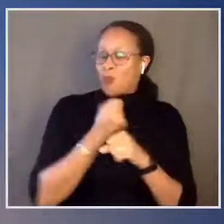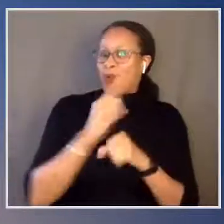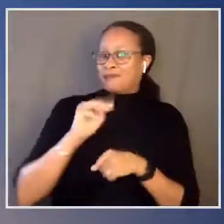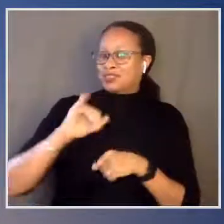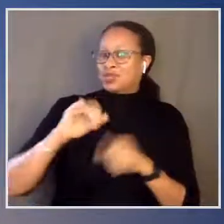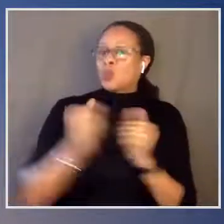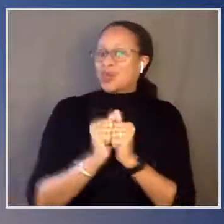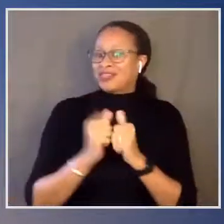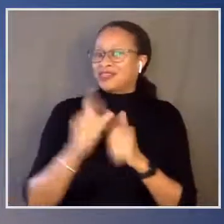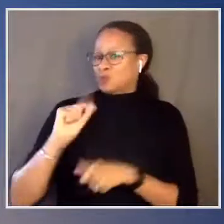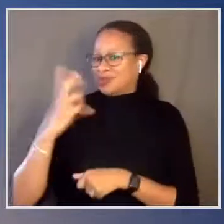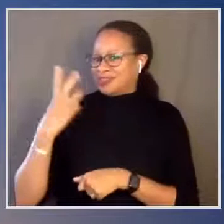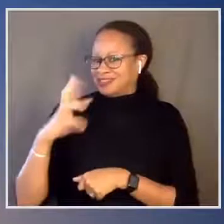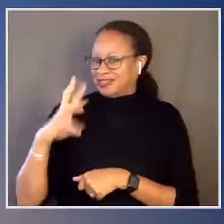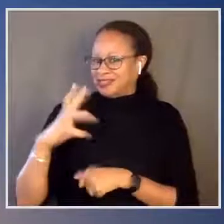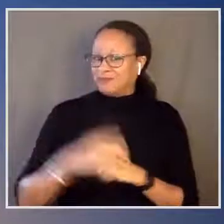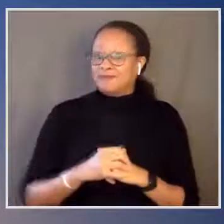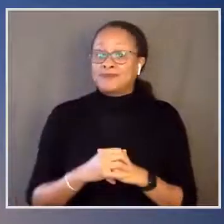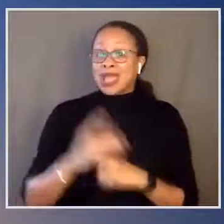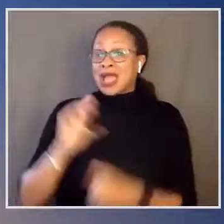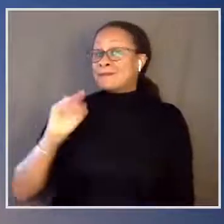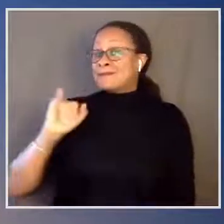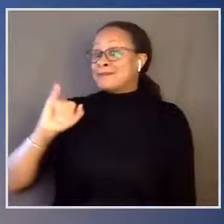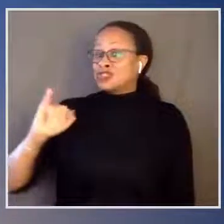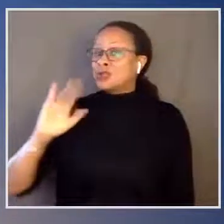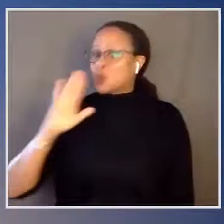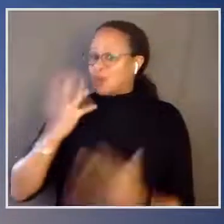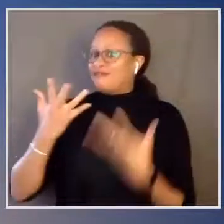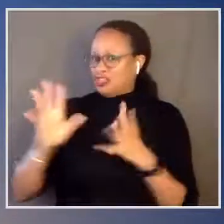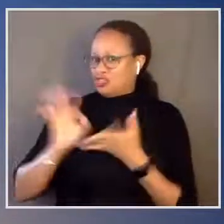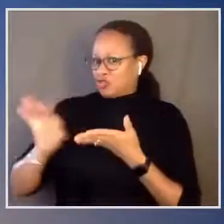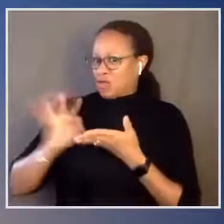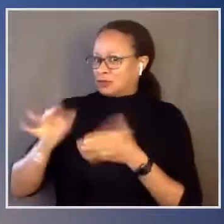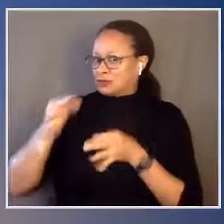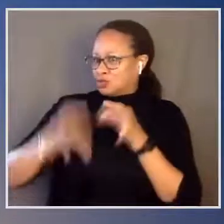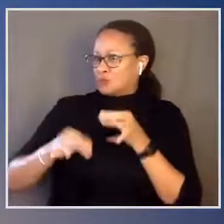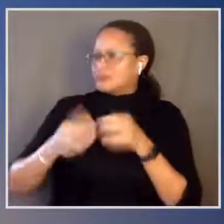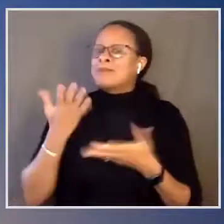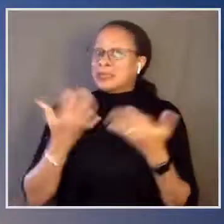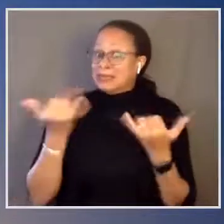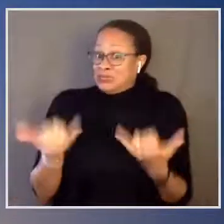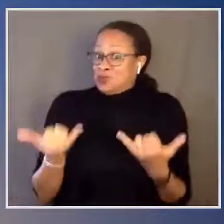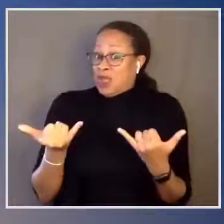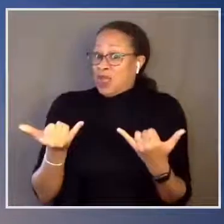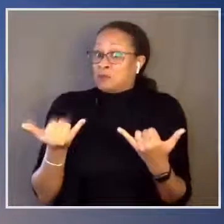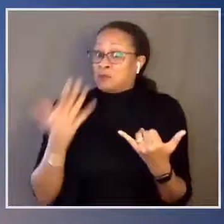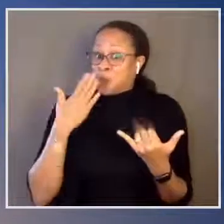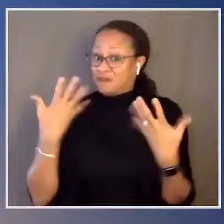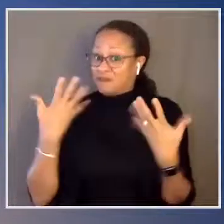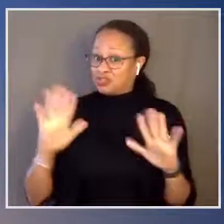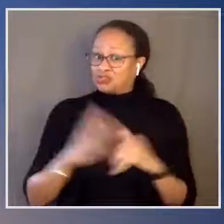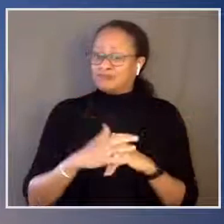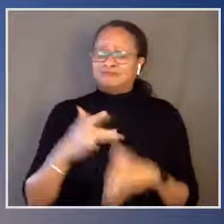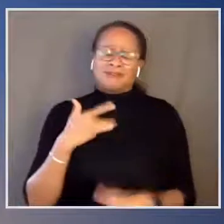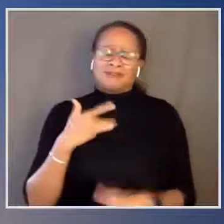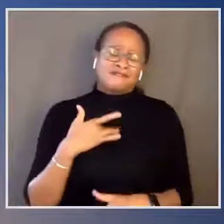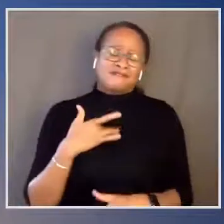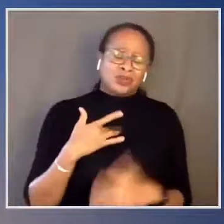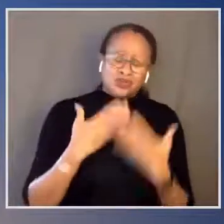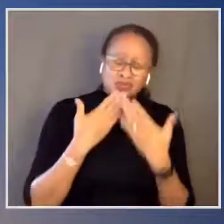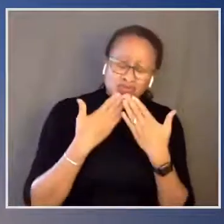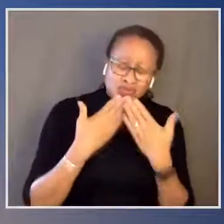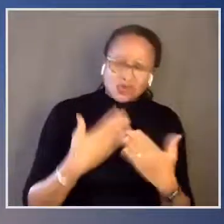Michigan will complete its vote soon, maybe as early as today. And I feel very good about